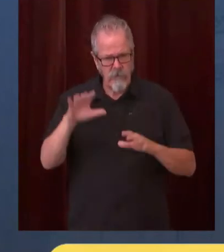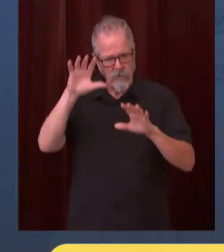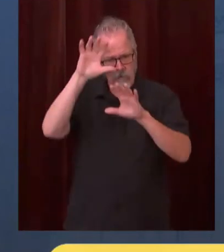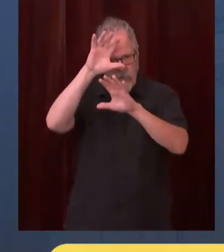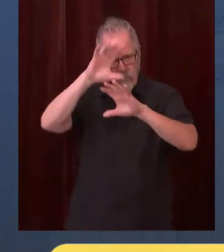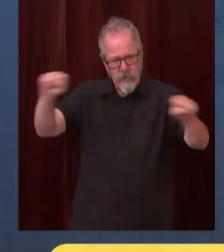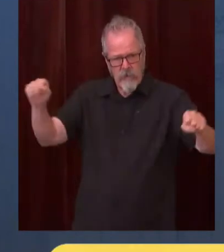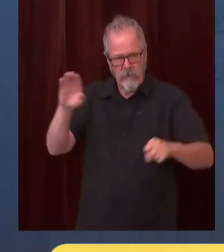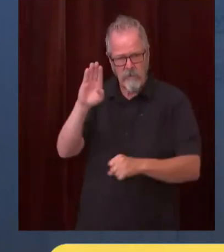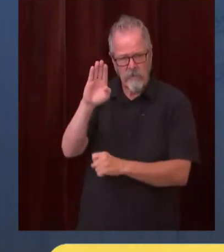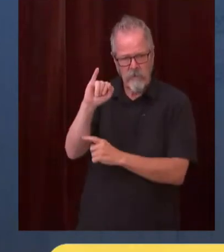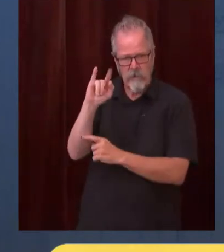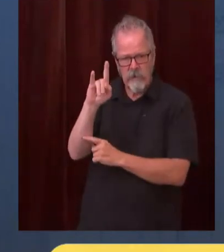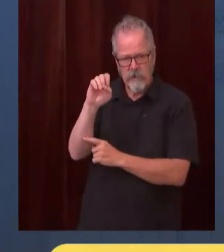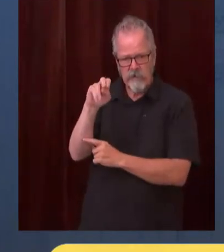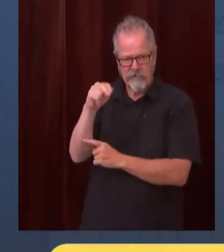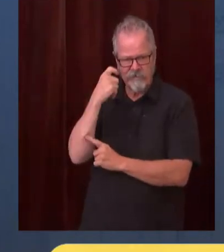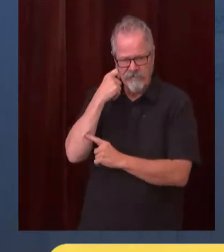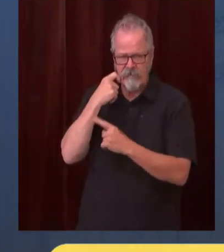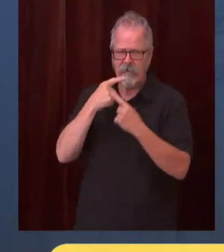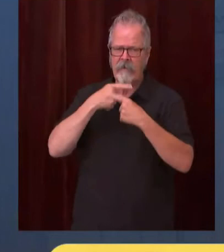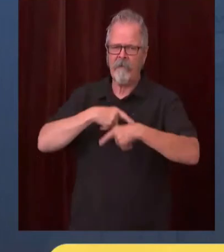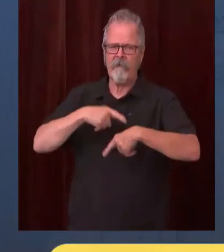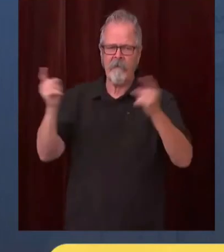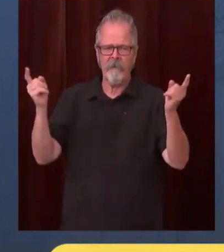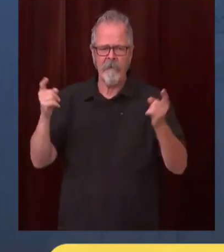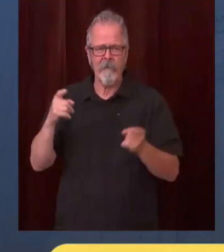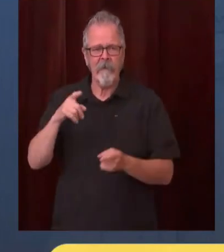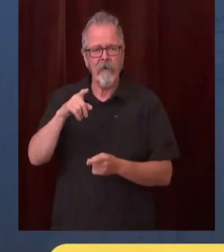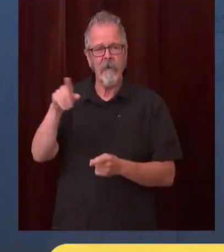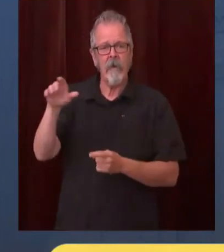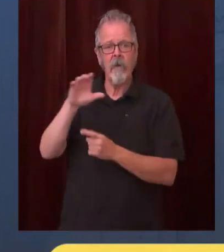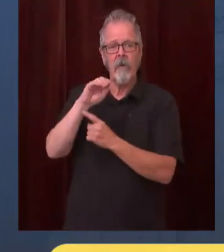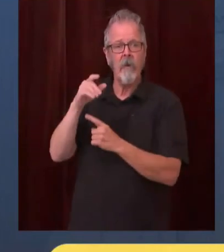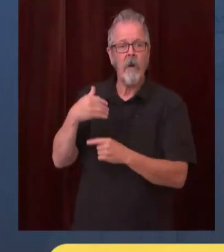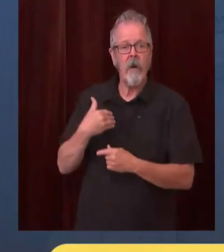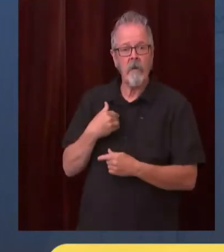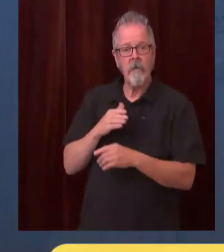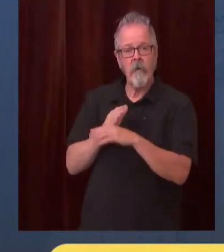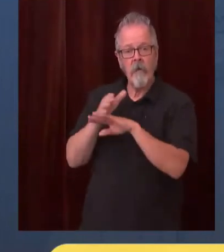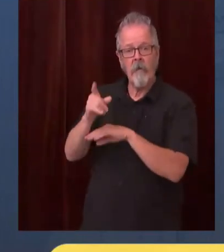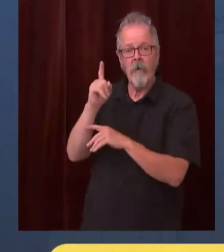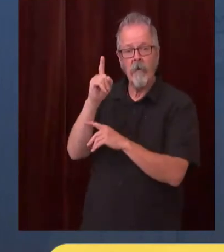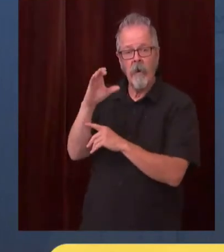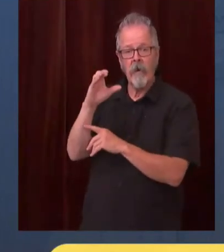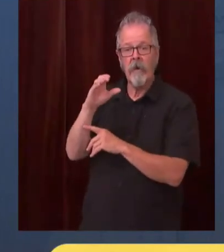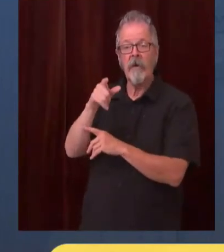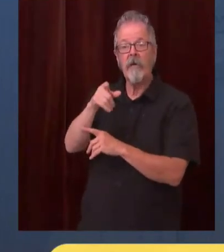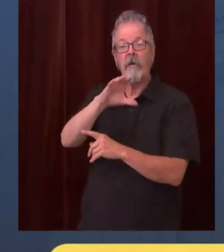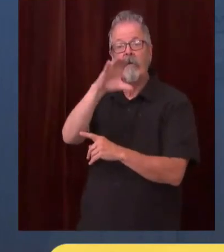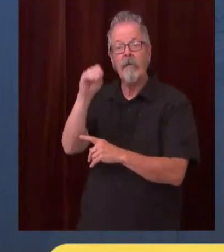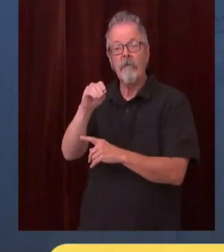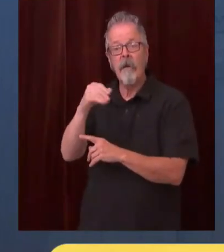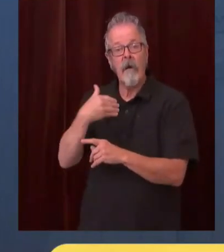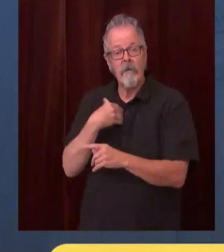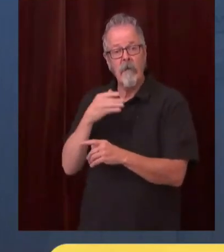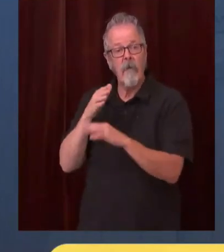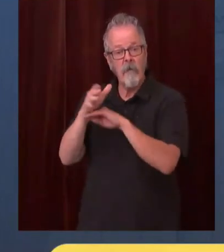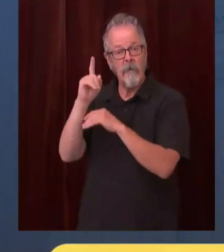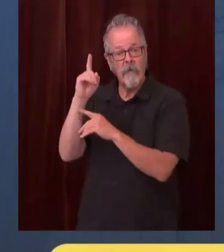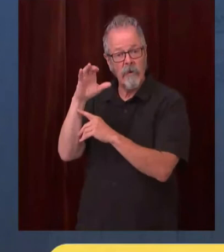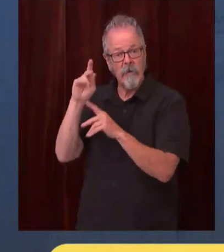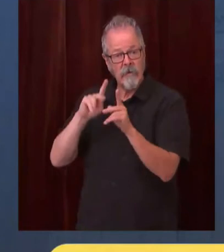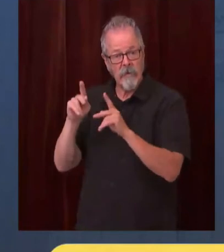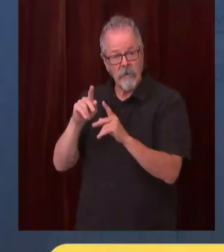and for public and federal employees to be vaccinated including those in head start and a wide variety we hope that